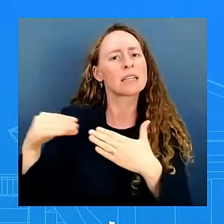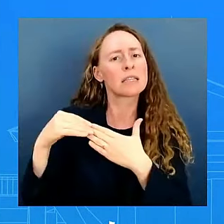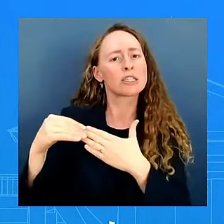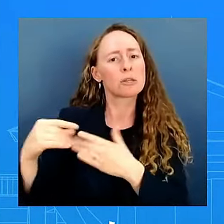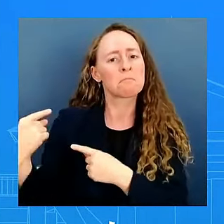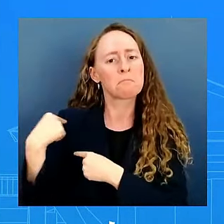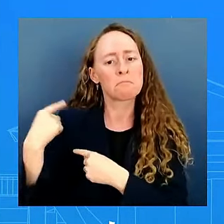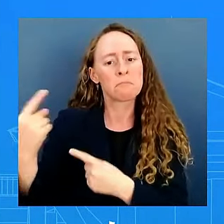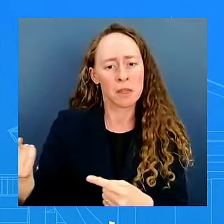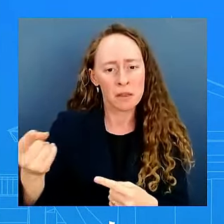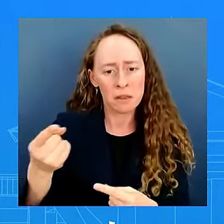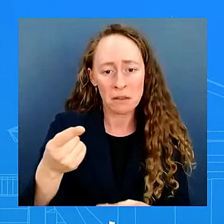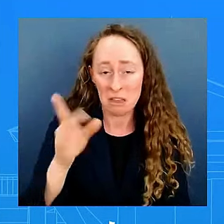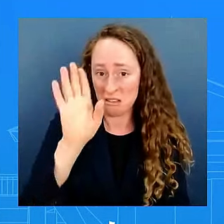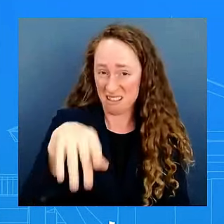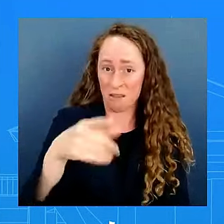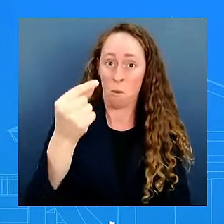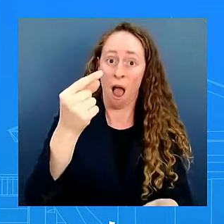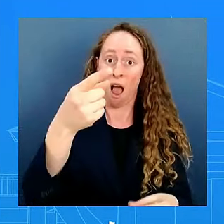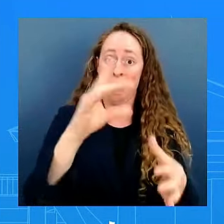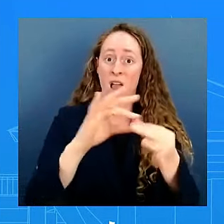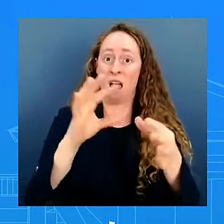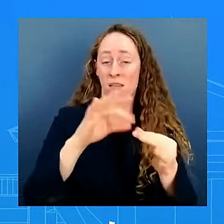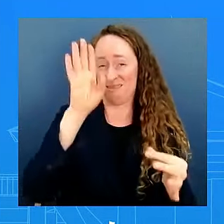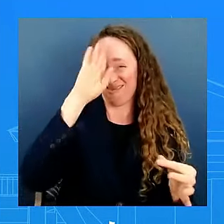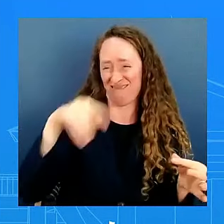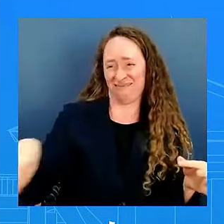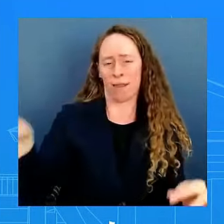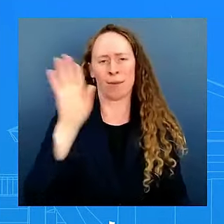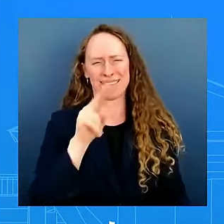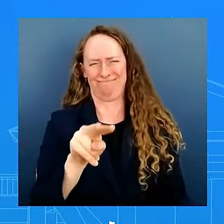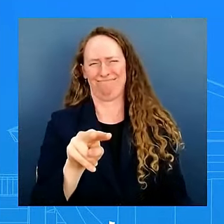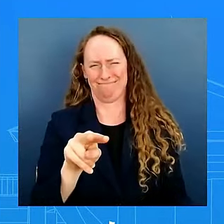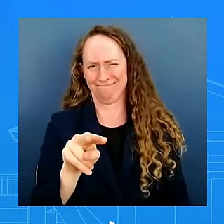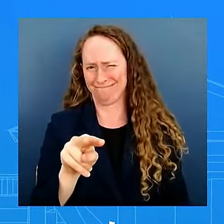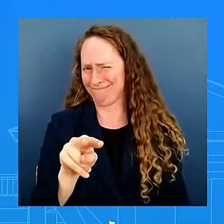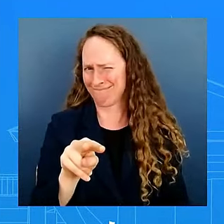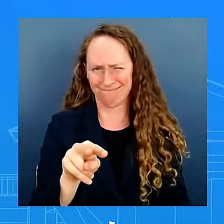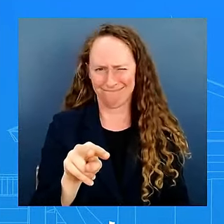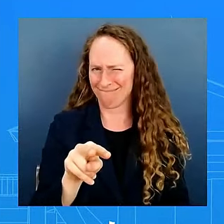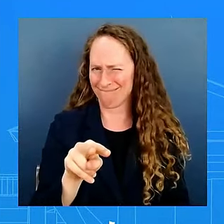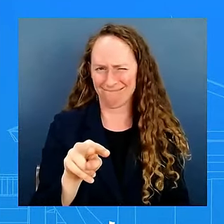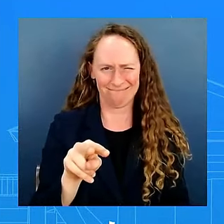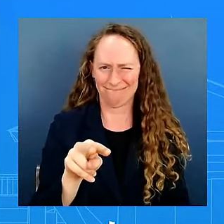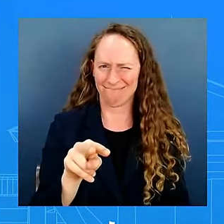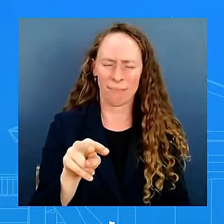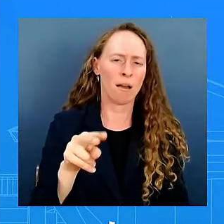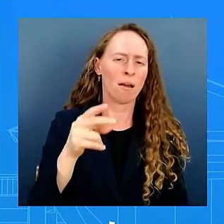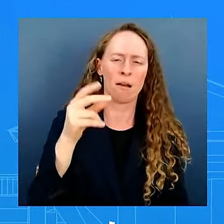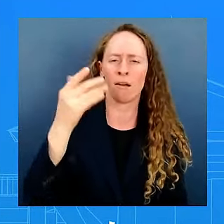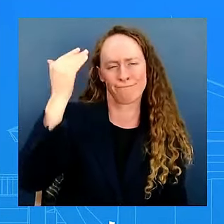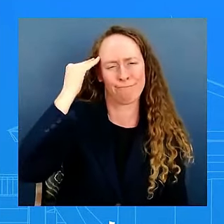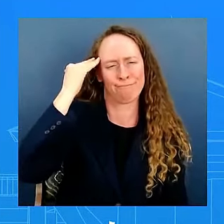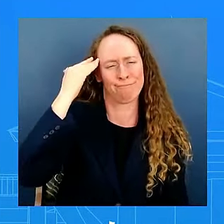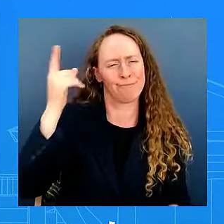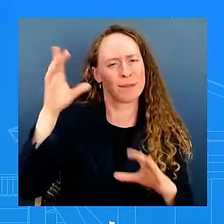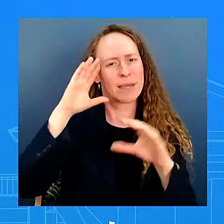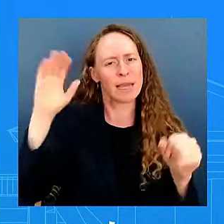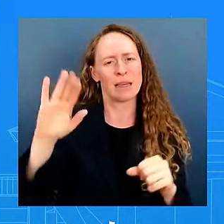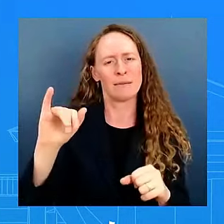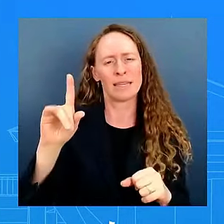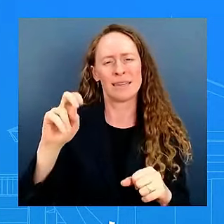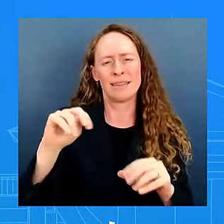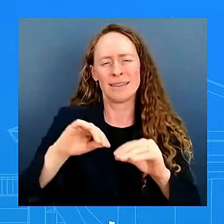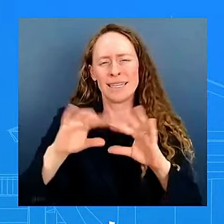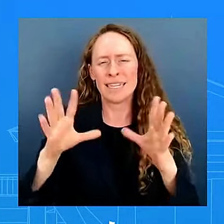that the president has been a leader during this time and has had their backs and i think that's what the president has shown as it relates to what